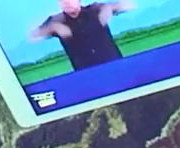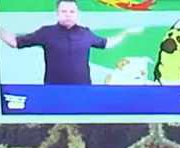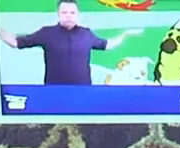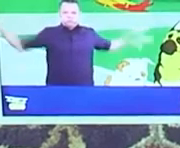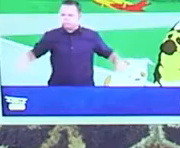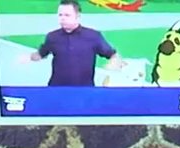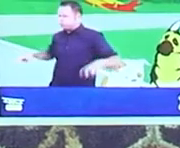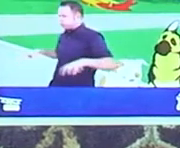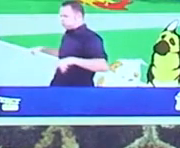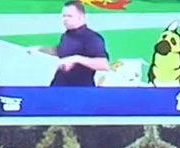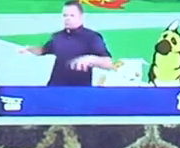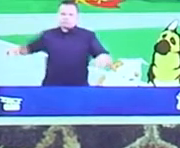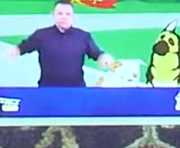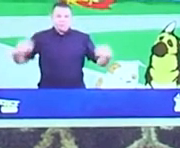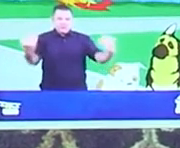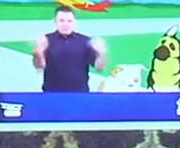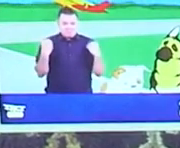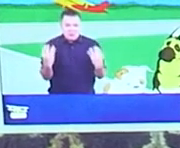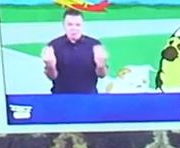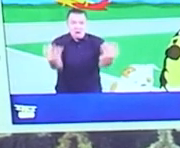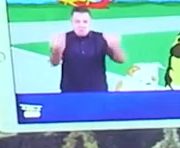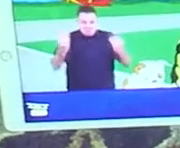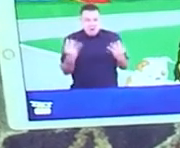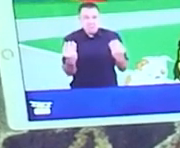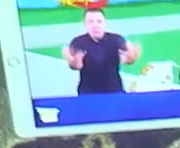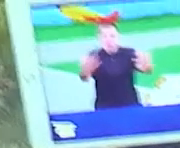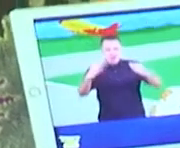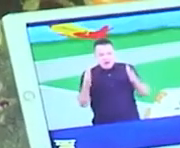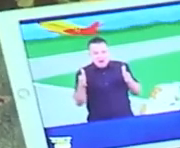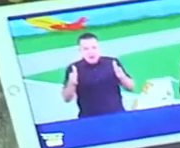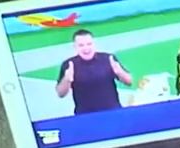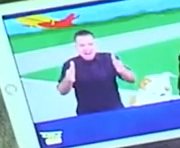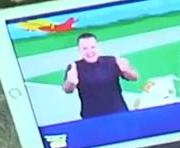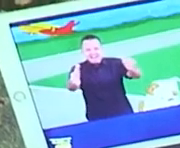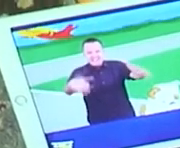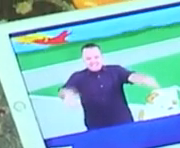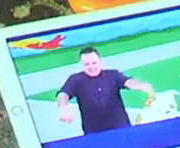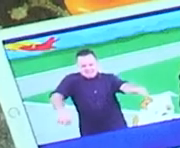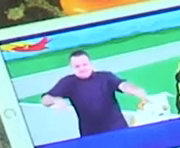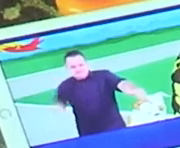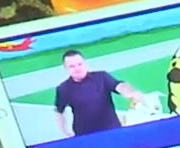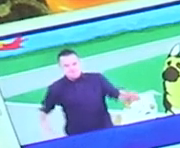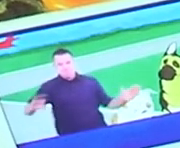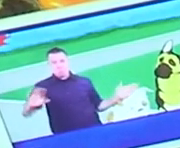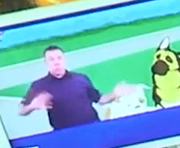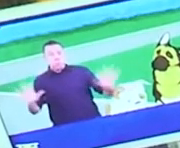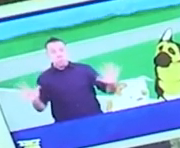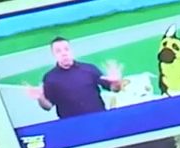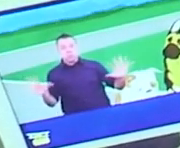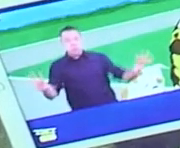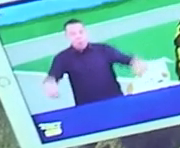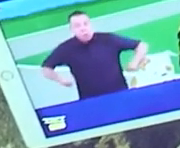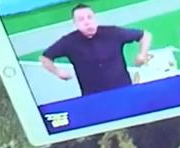through all kinds of sounds and toys, mobiles that have sound with them. Where do deaf children get that sort of